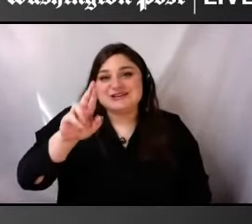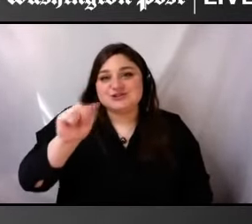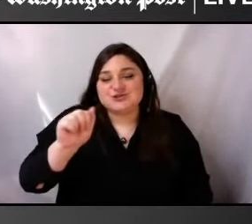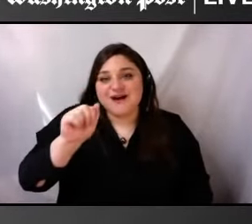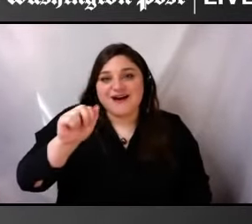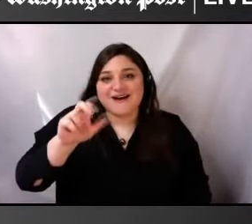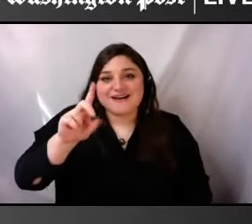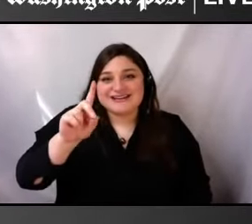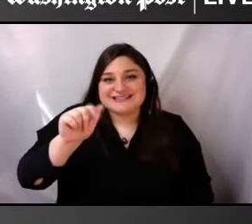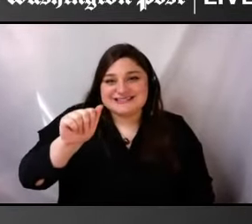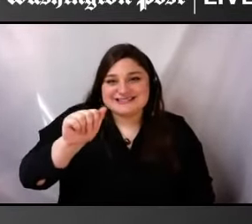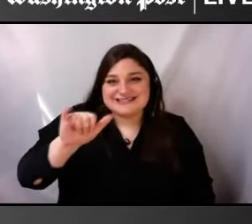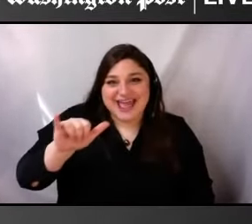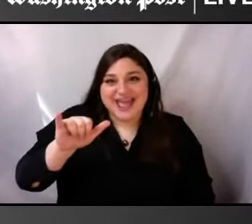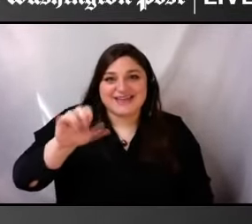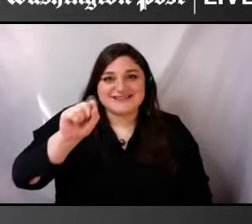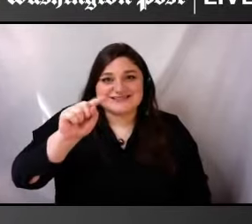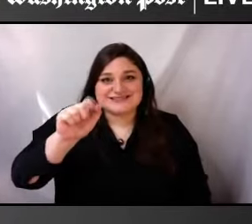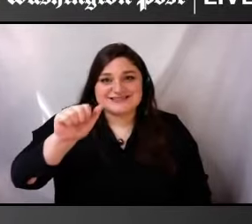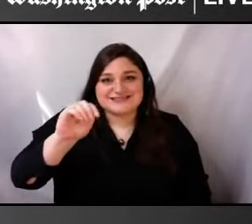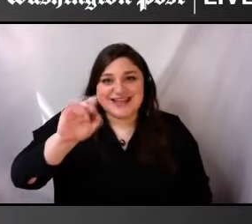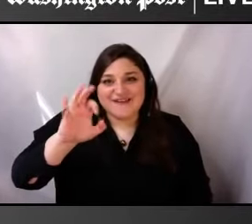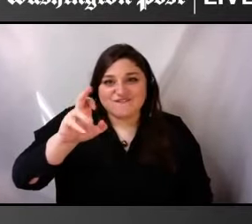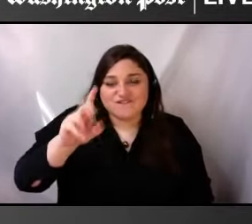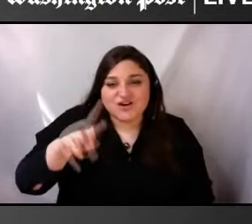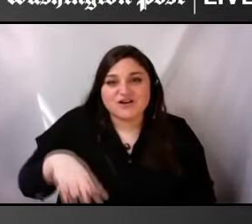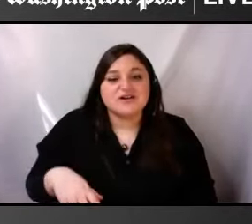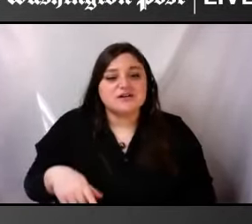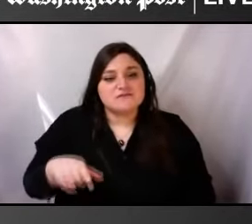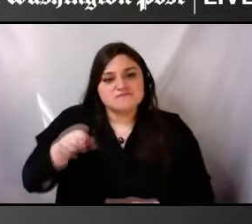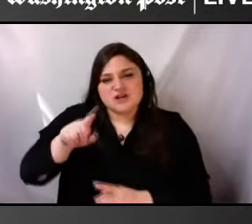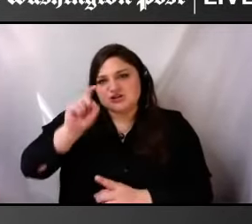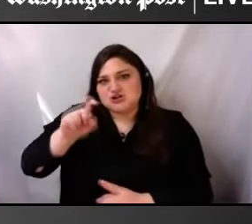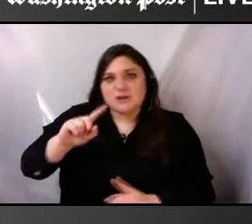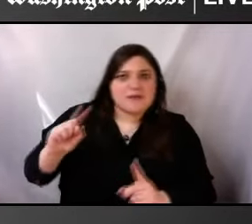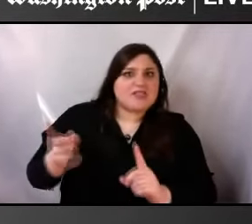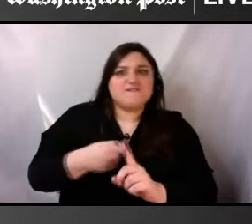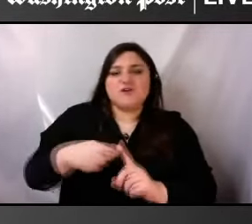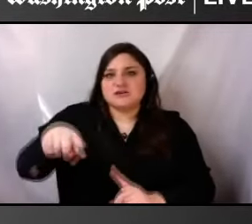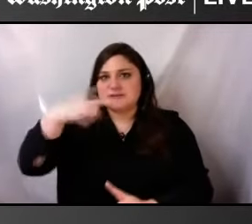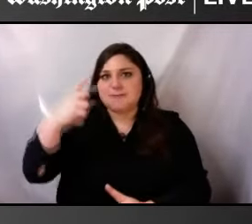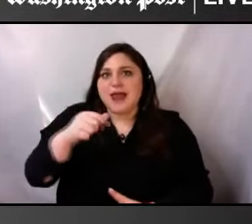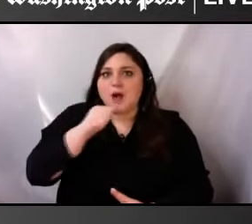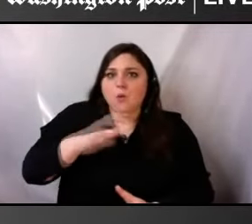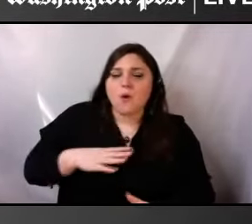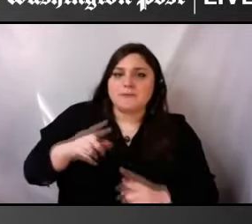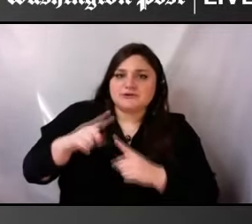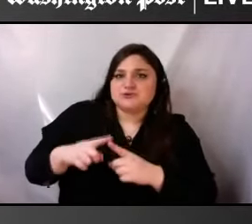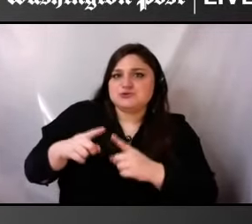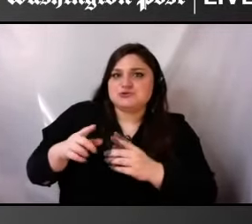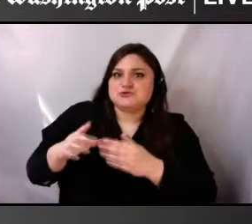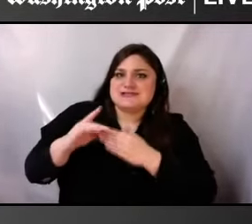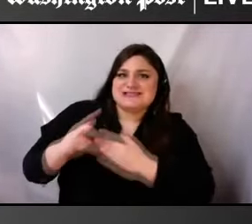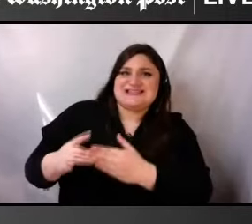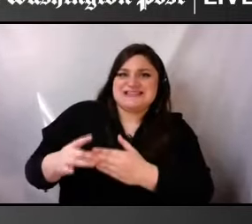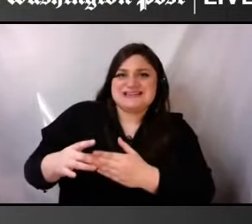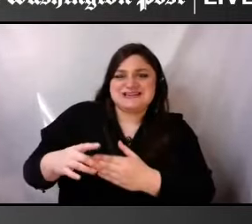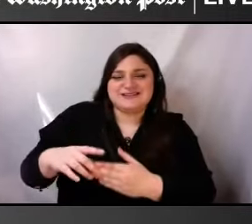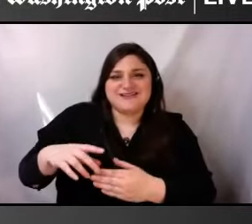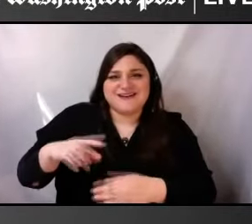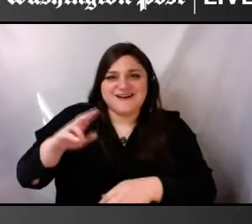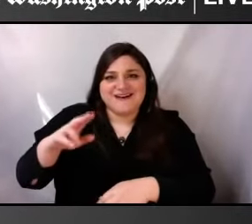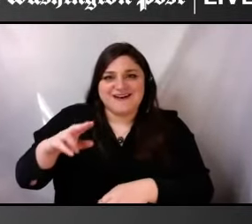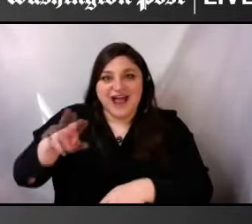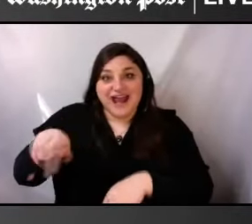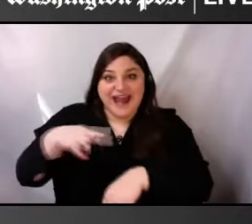who, who should have been the first, uh, black person to lead a national disability organization. And so, I, I can't help but, but, but